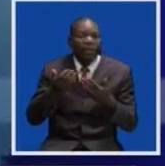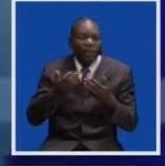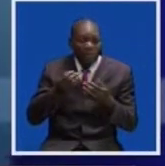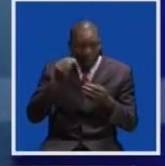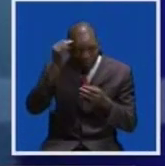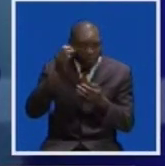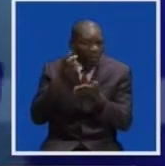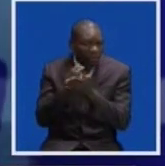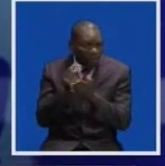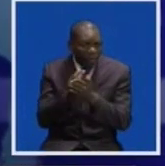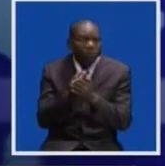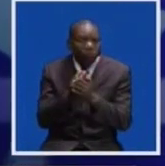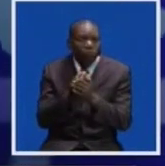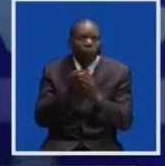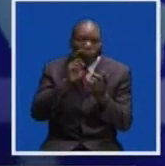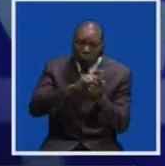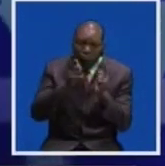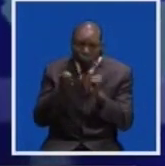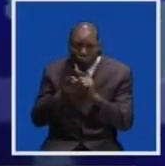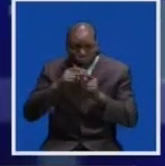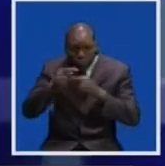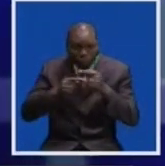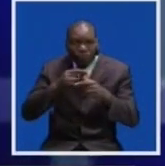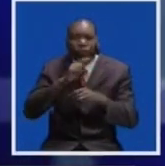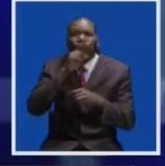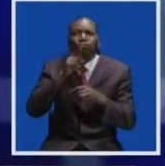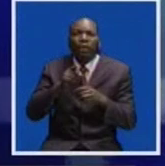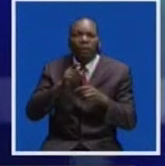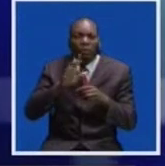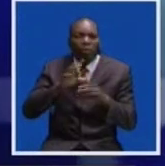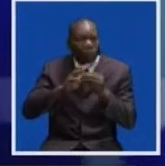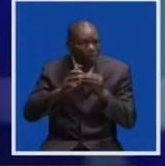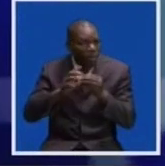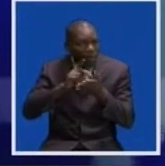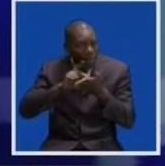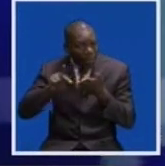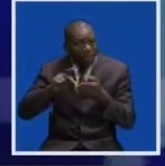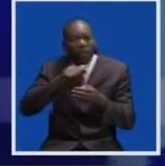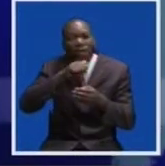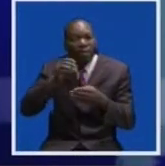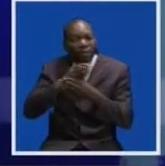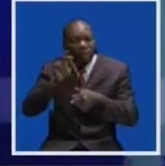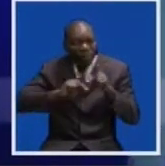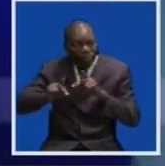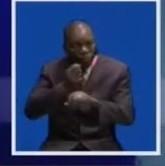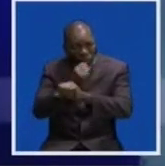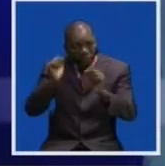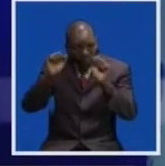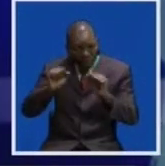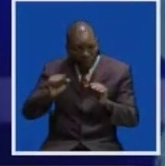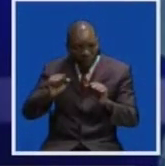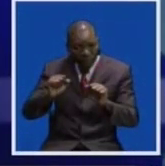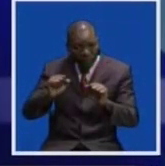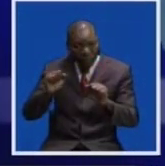constantly engaged to ensure problems related to agro-dealers' payments are resolved. He told Parliament in a